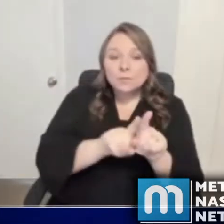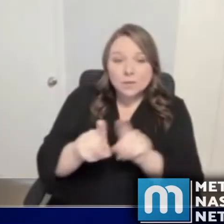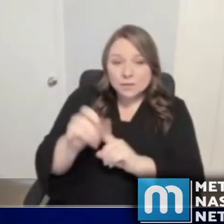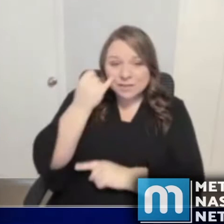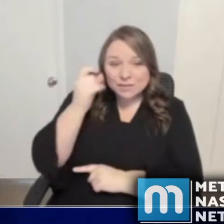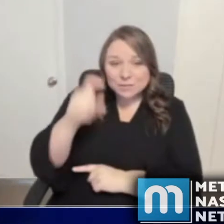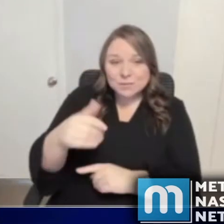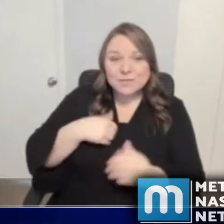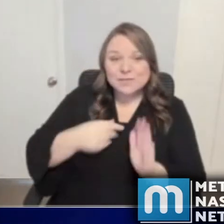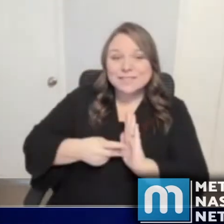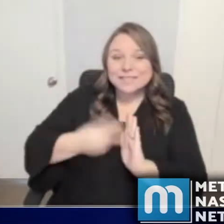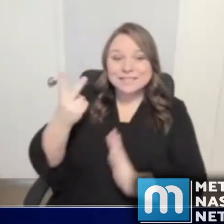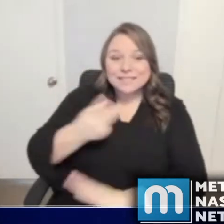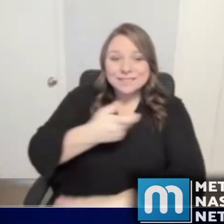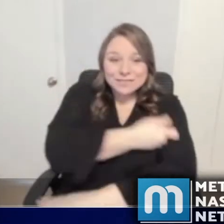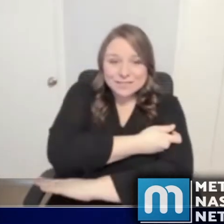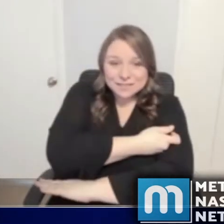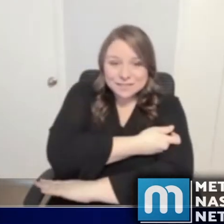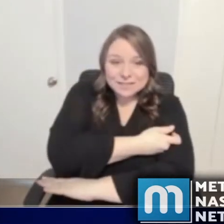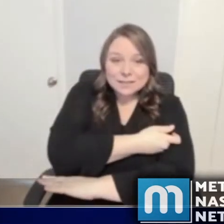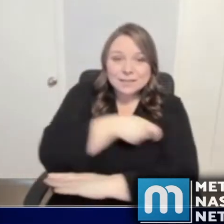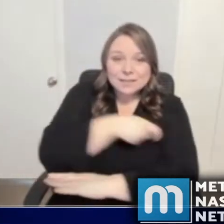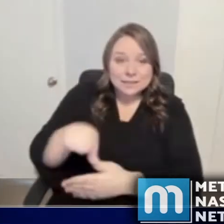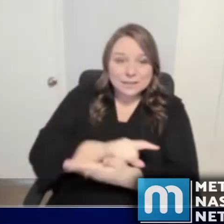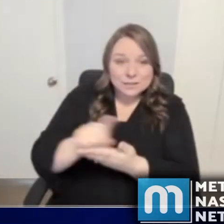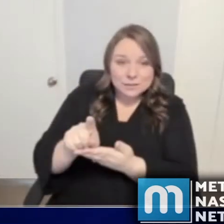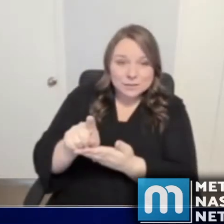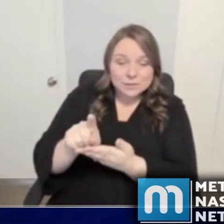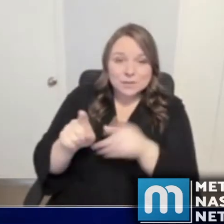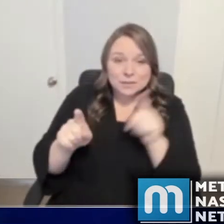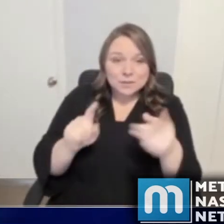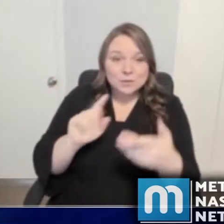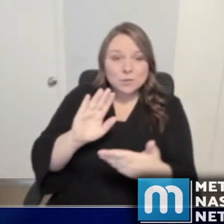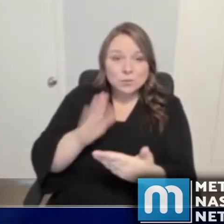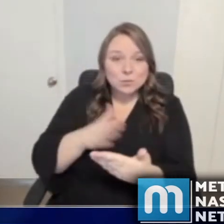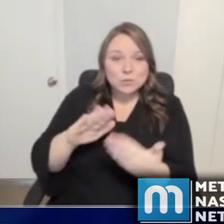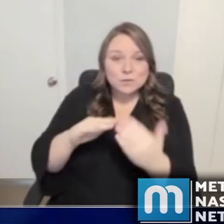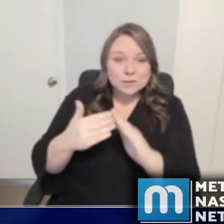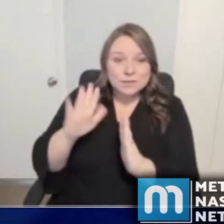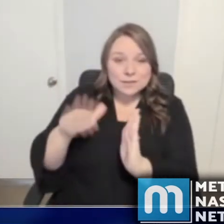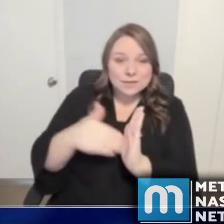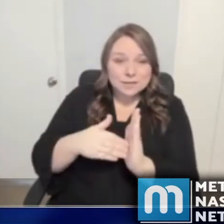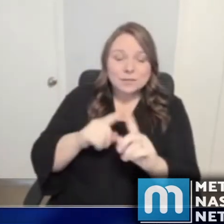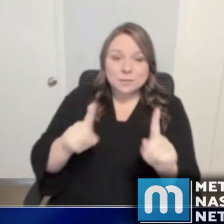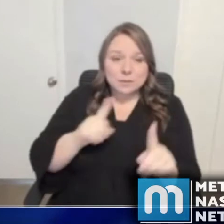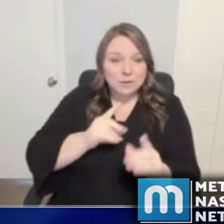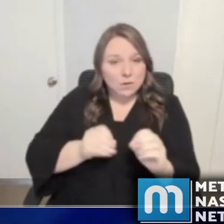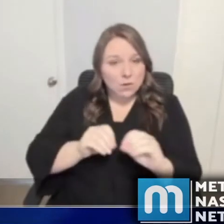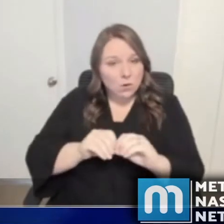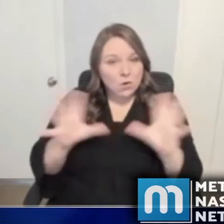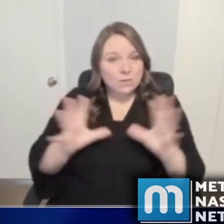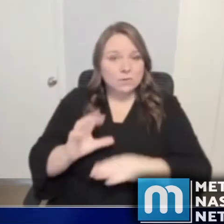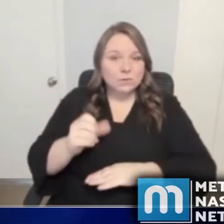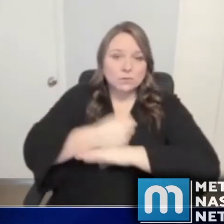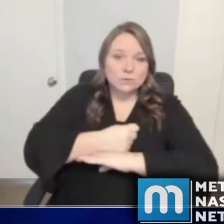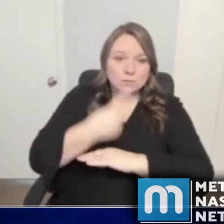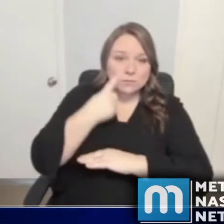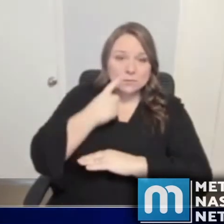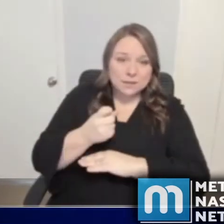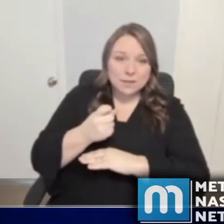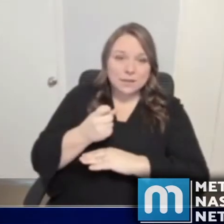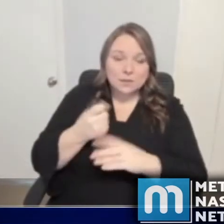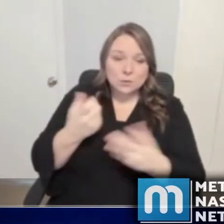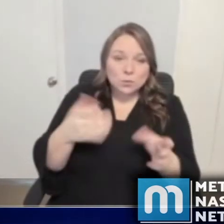your second vaccine dose this week at the Music City Center, but obviously it was closed on the day of your scheduled second